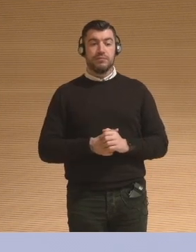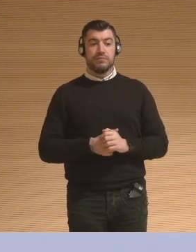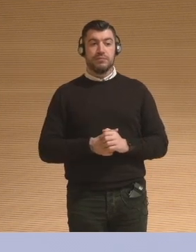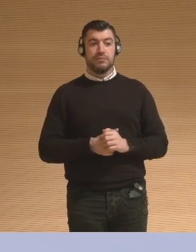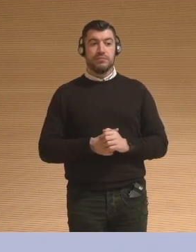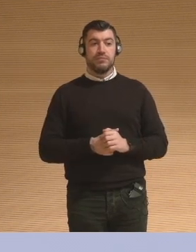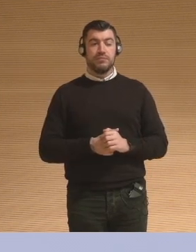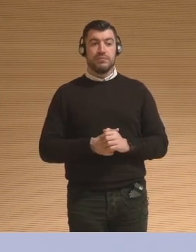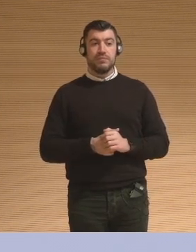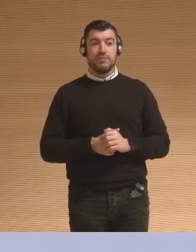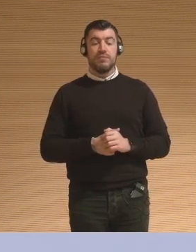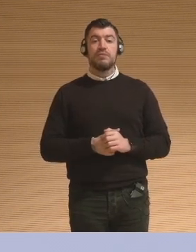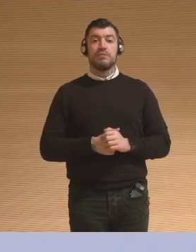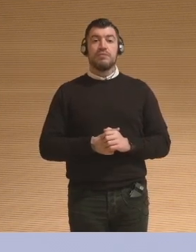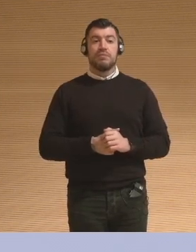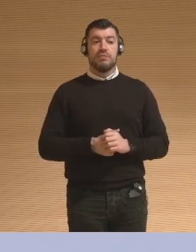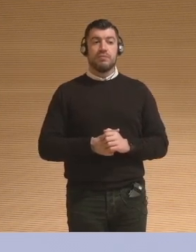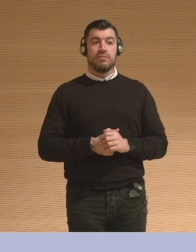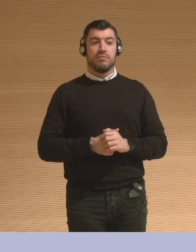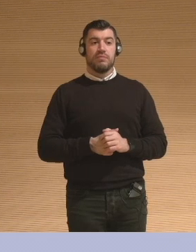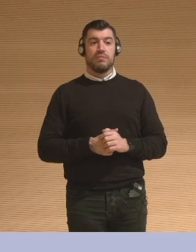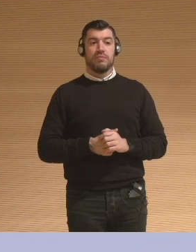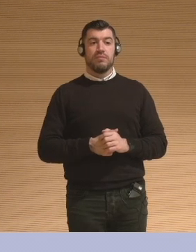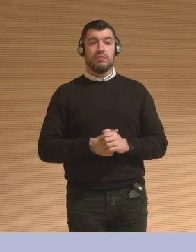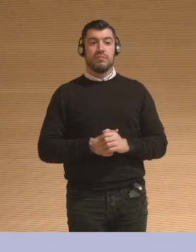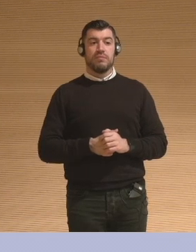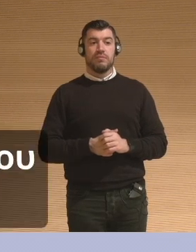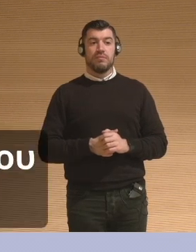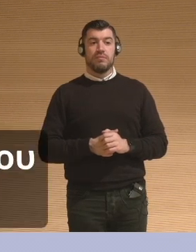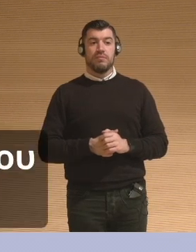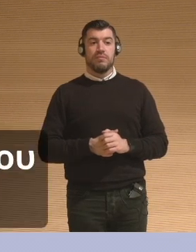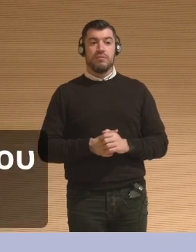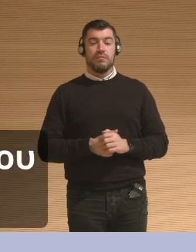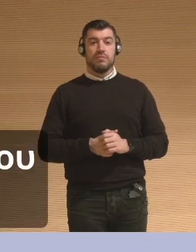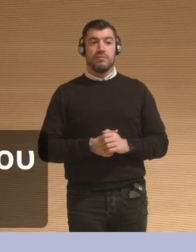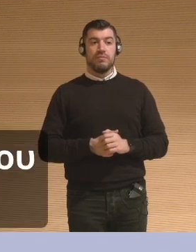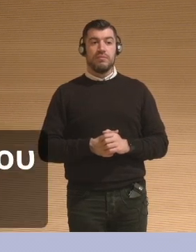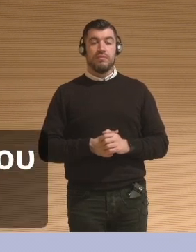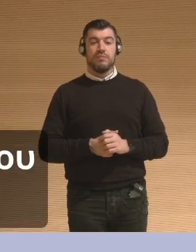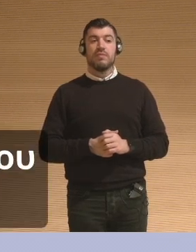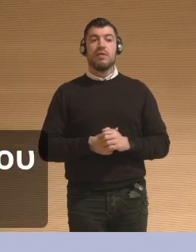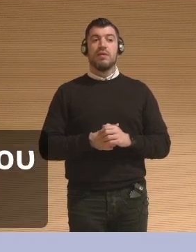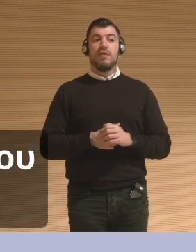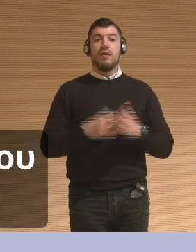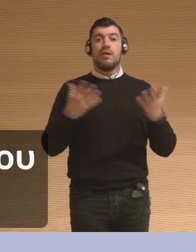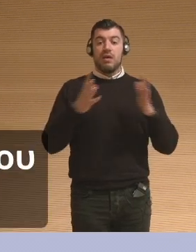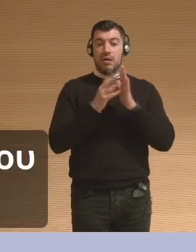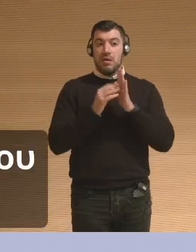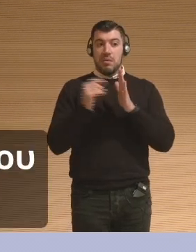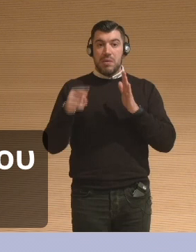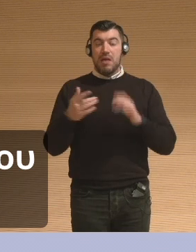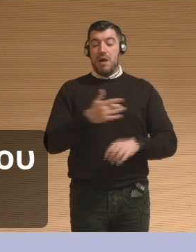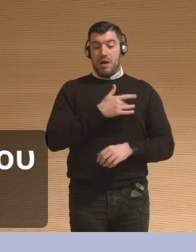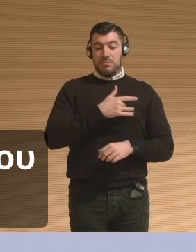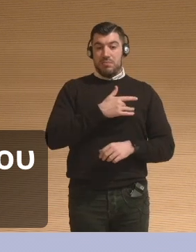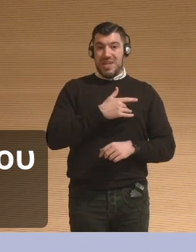How does he end up, you know, in six months or one year? What is the impact in his mental health or his relationship